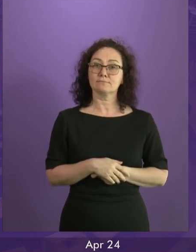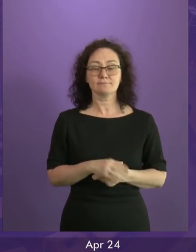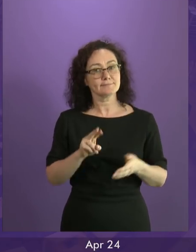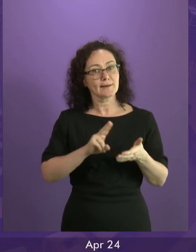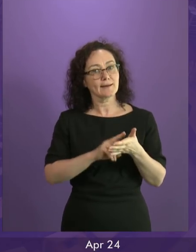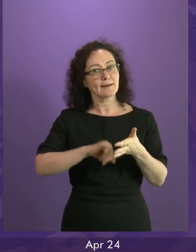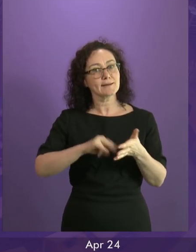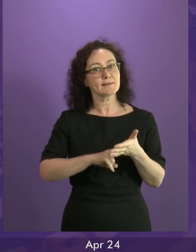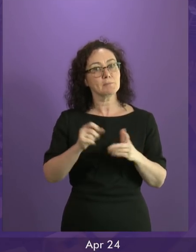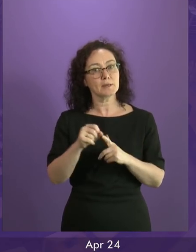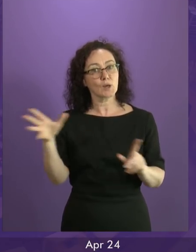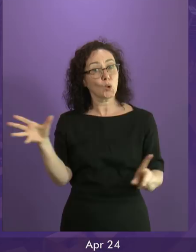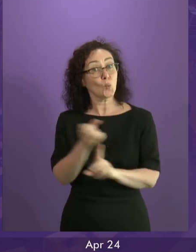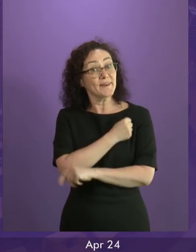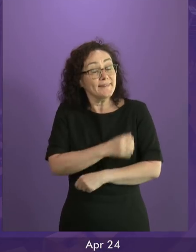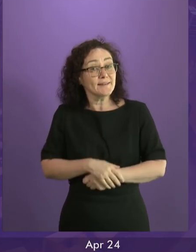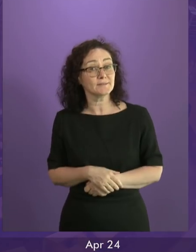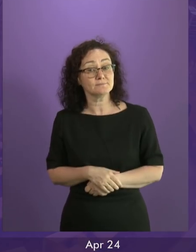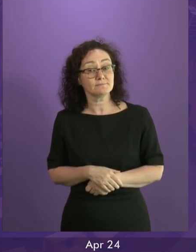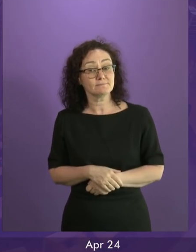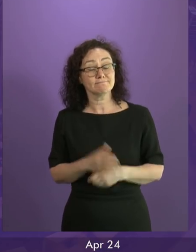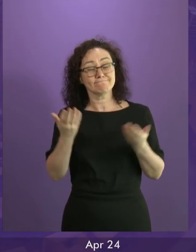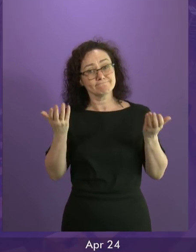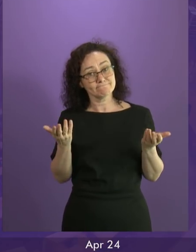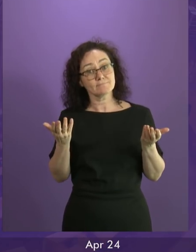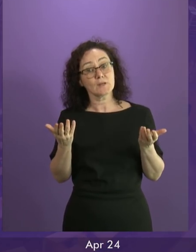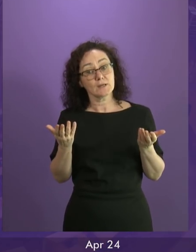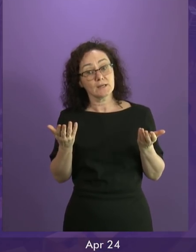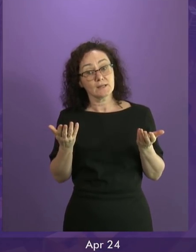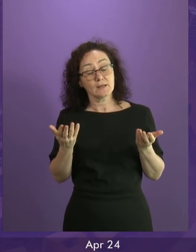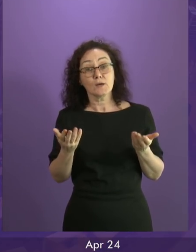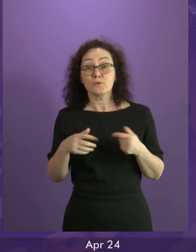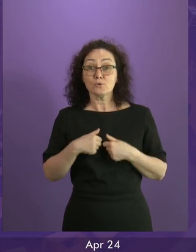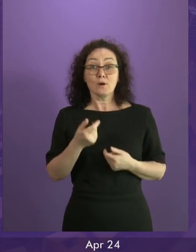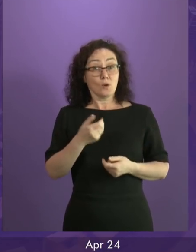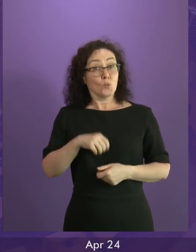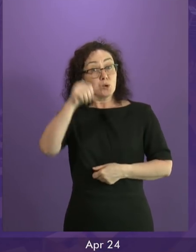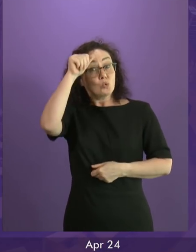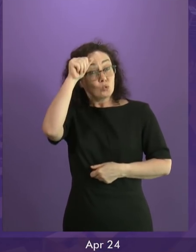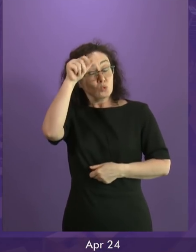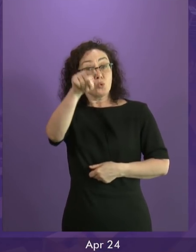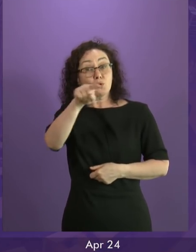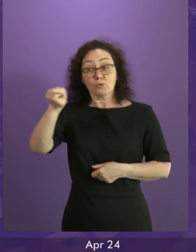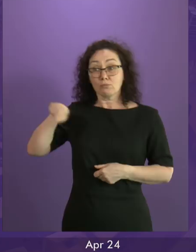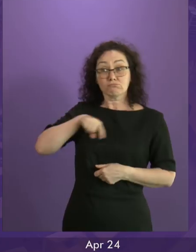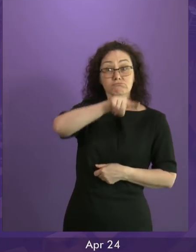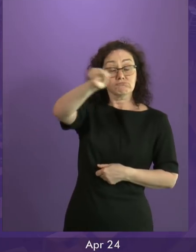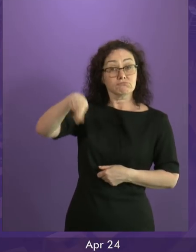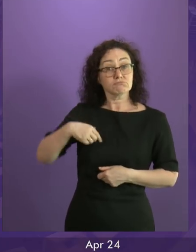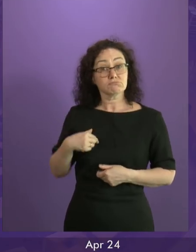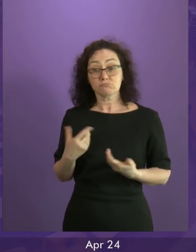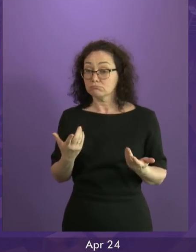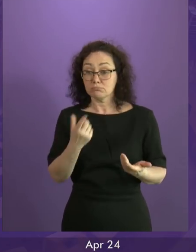Independent supporting parties won a majority of the vote. So there are plenty of tests of public opinion that I'm happy to trade